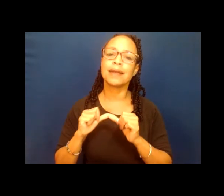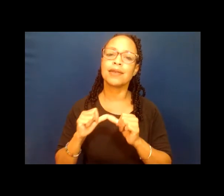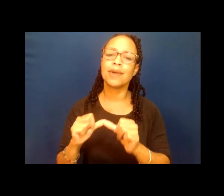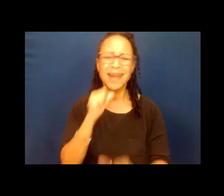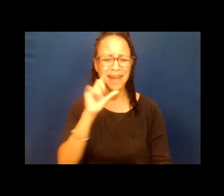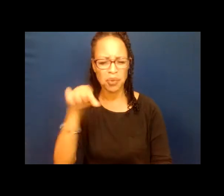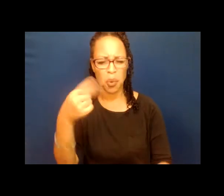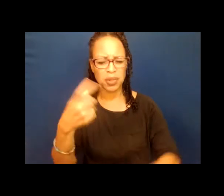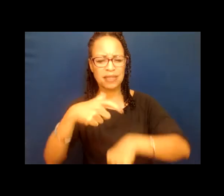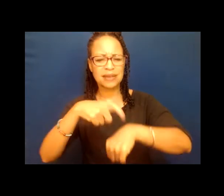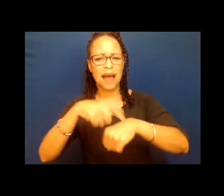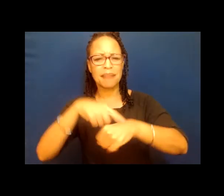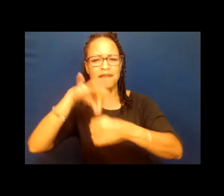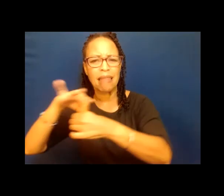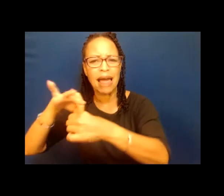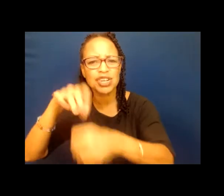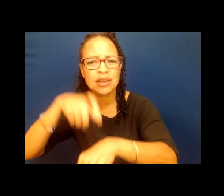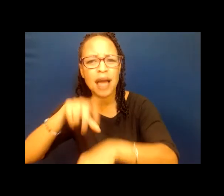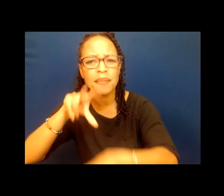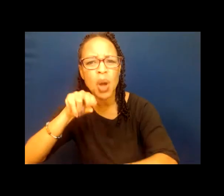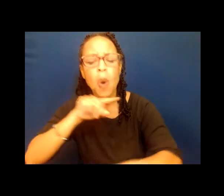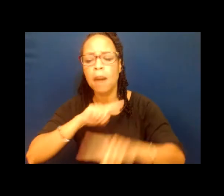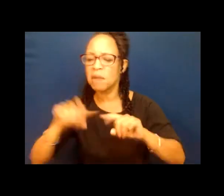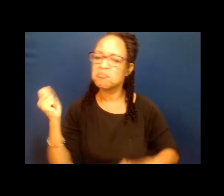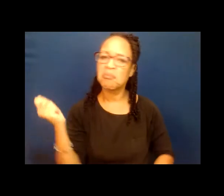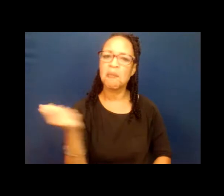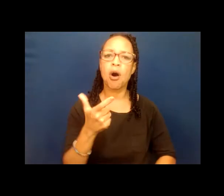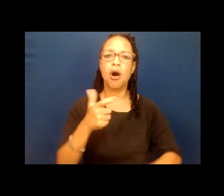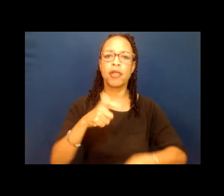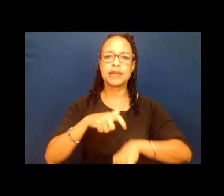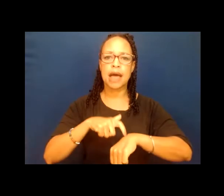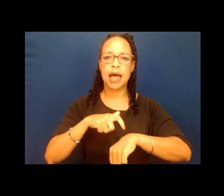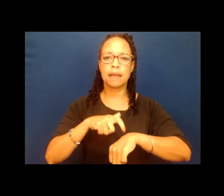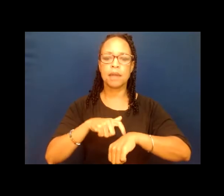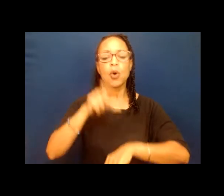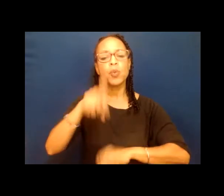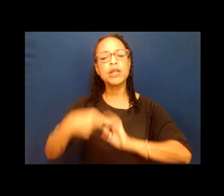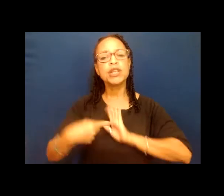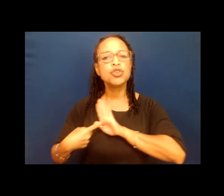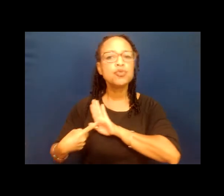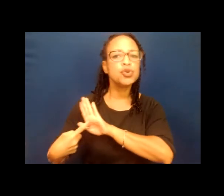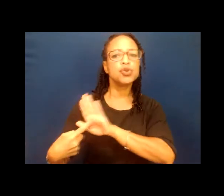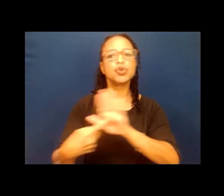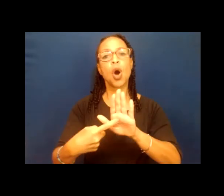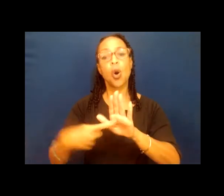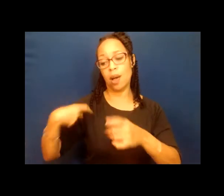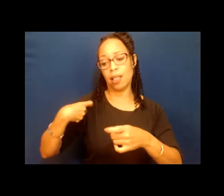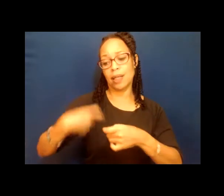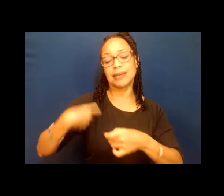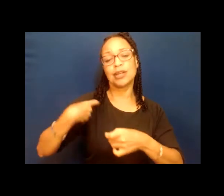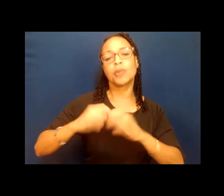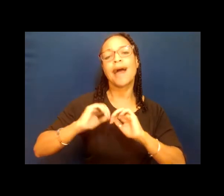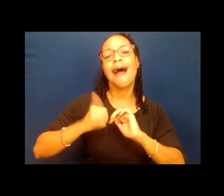elección, sino que todo el tiempo. Debemos enseñar a los latinos cómo voten en cada